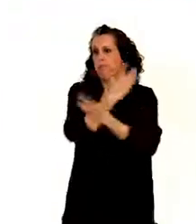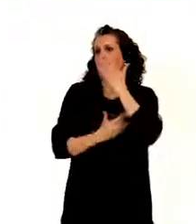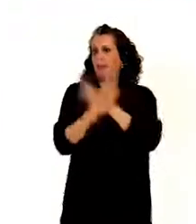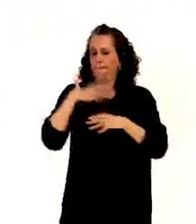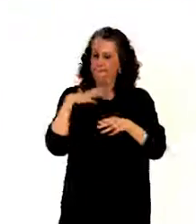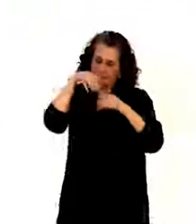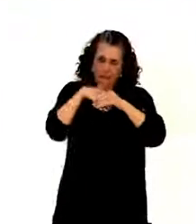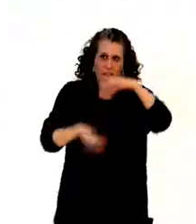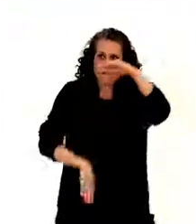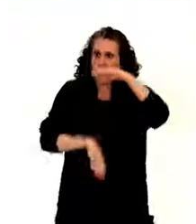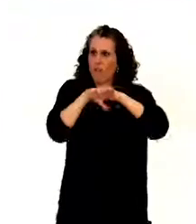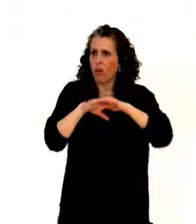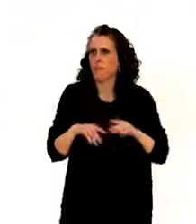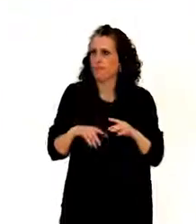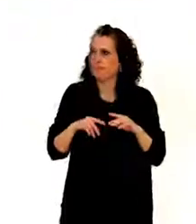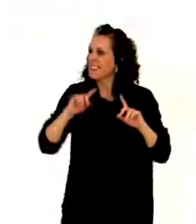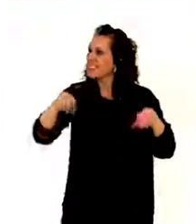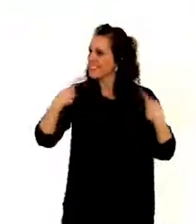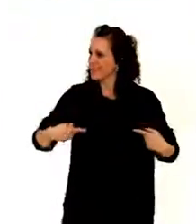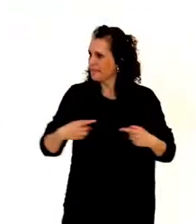equally. can go to the next slide.